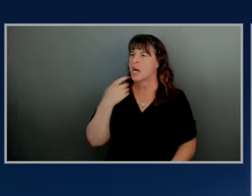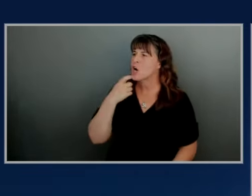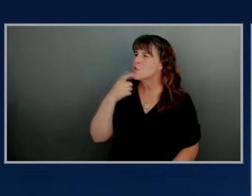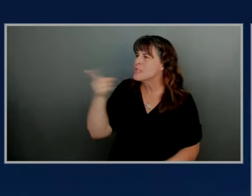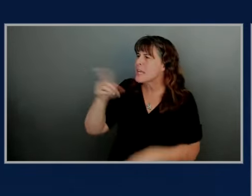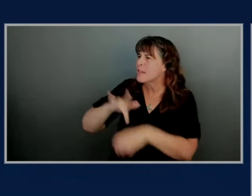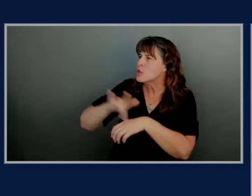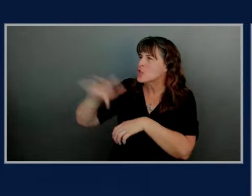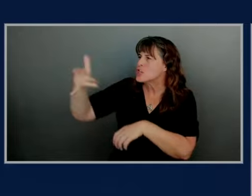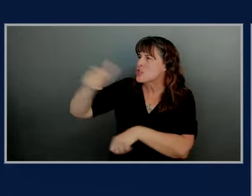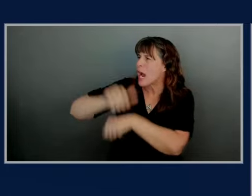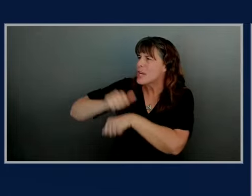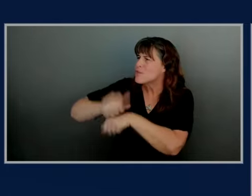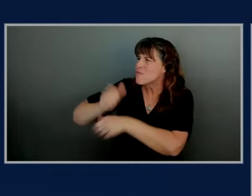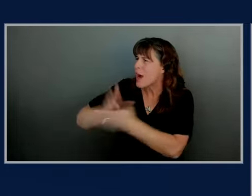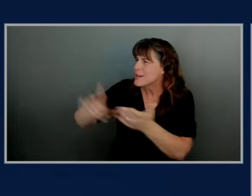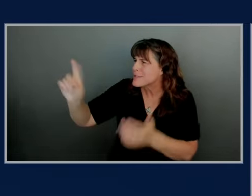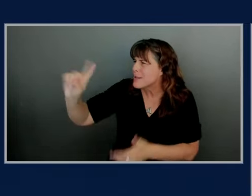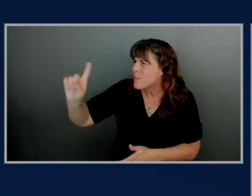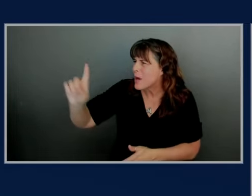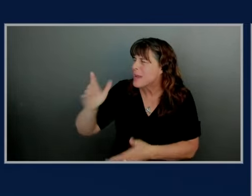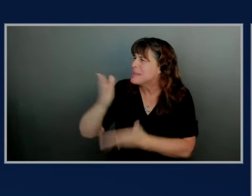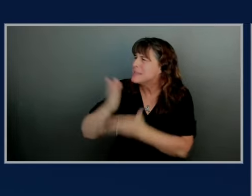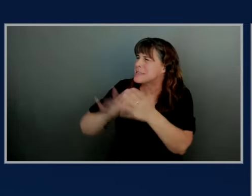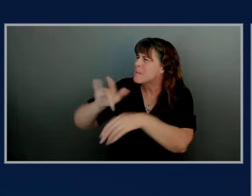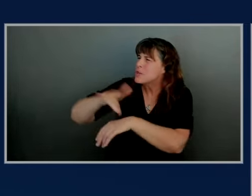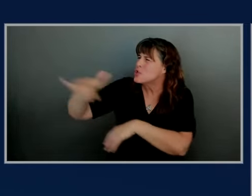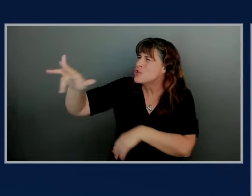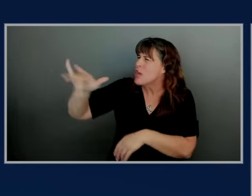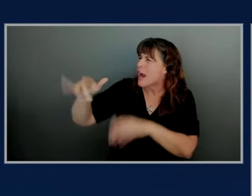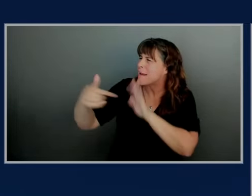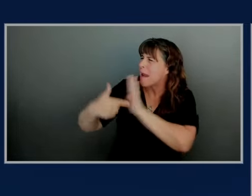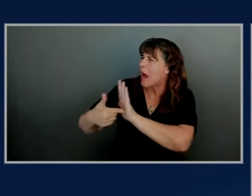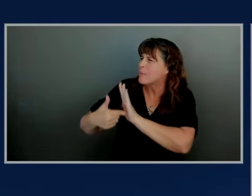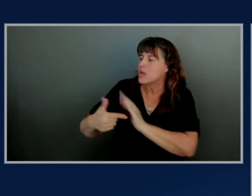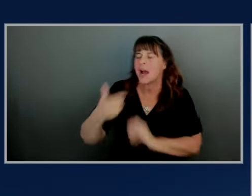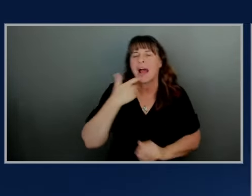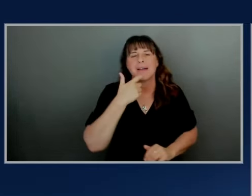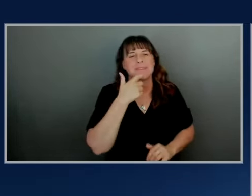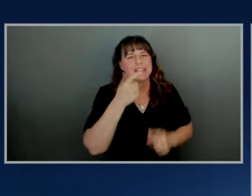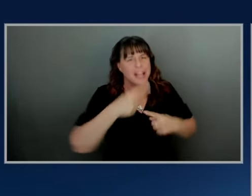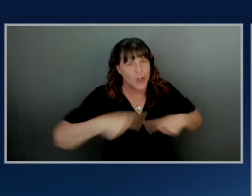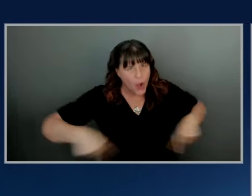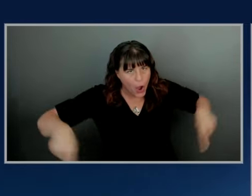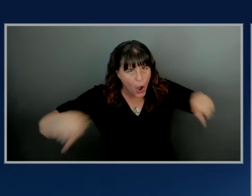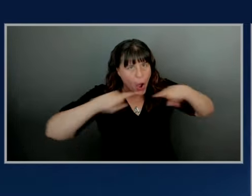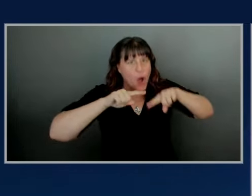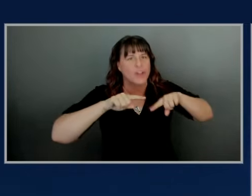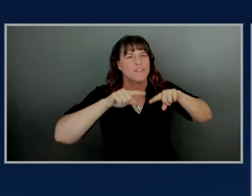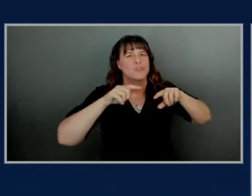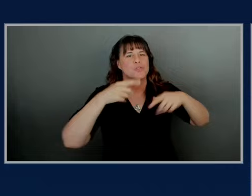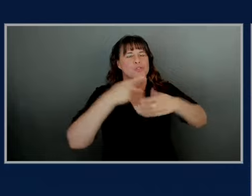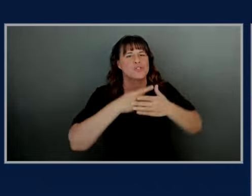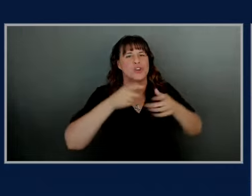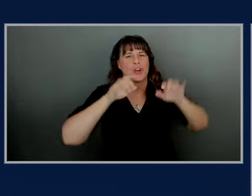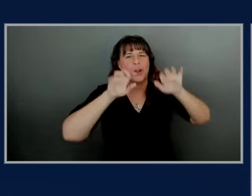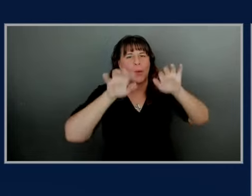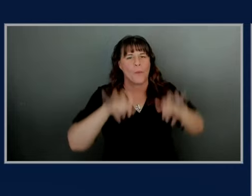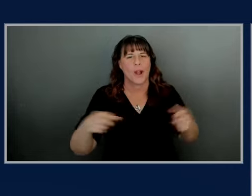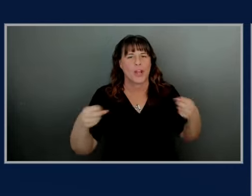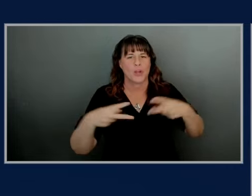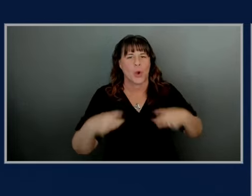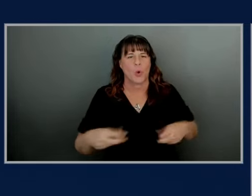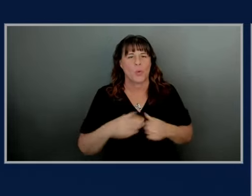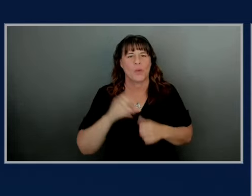some kind of shiny object I'm saying everybody should be programming with C sharp okay everyone oh wow just kidding